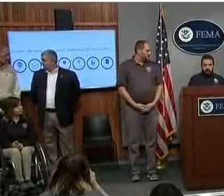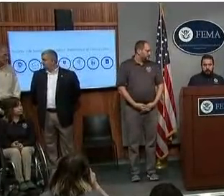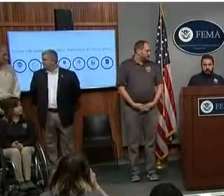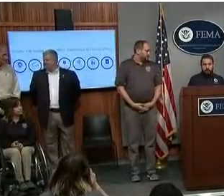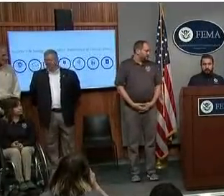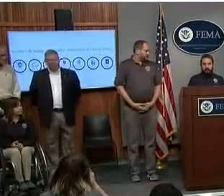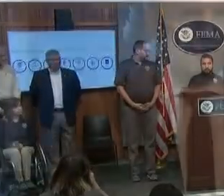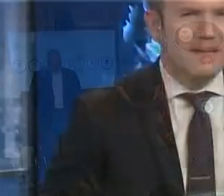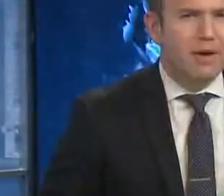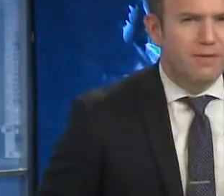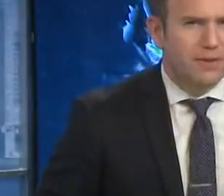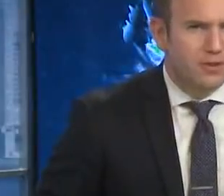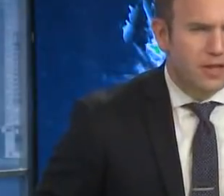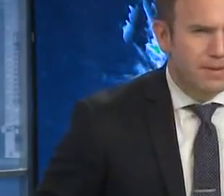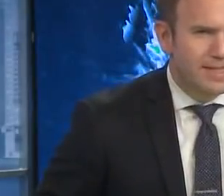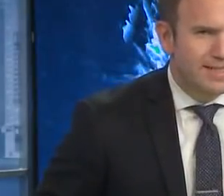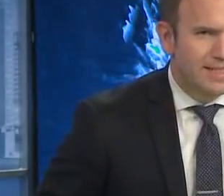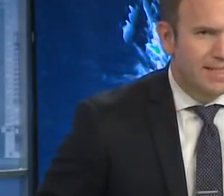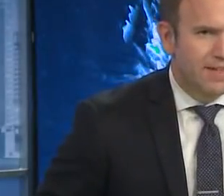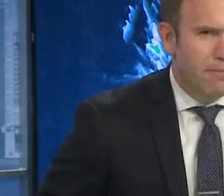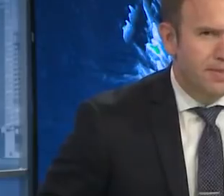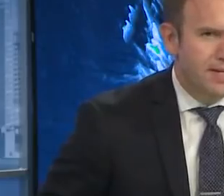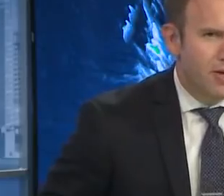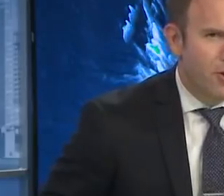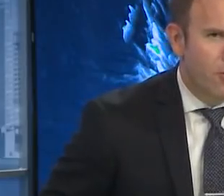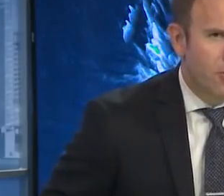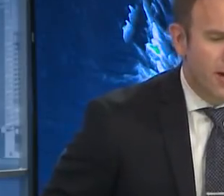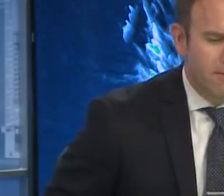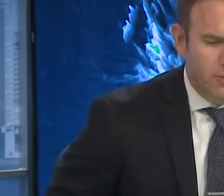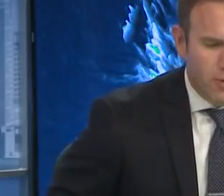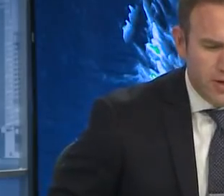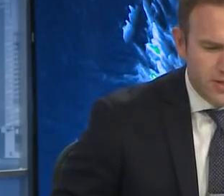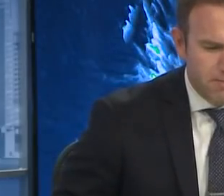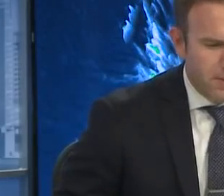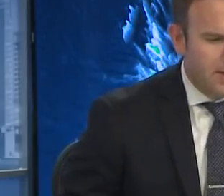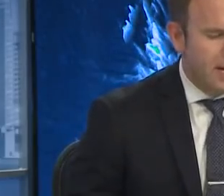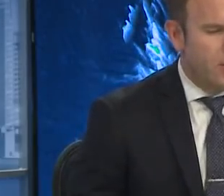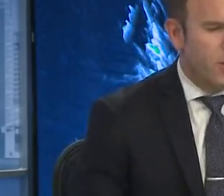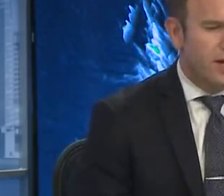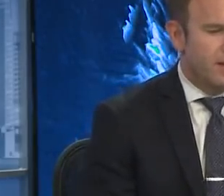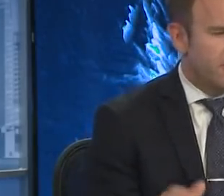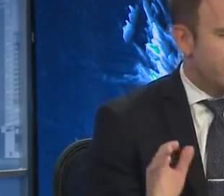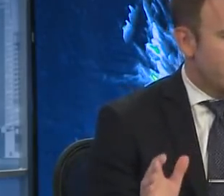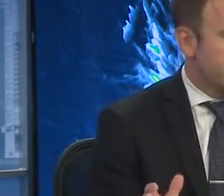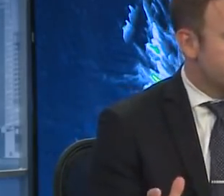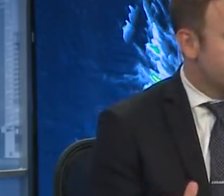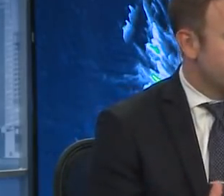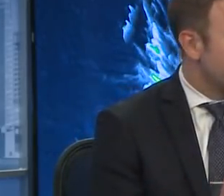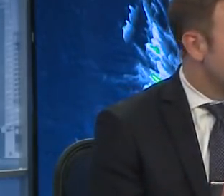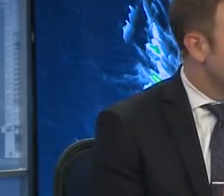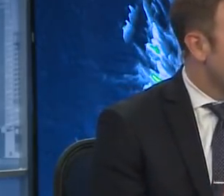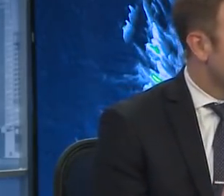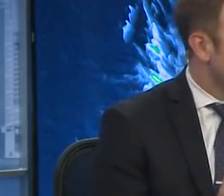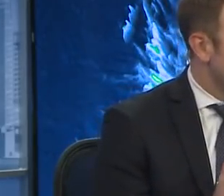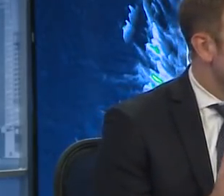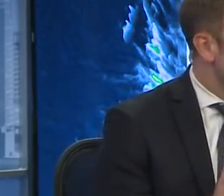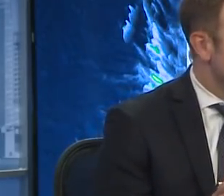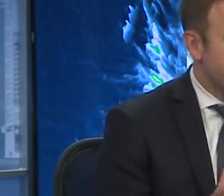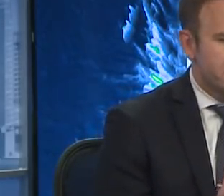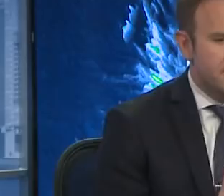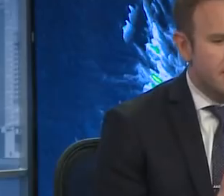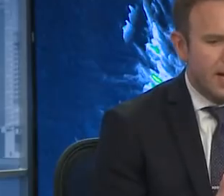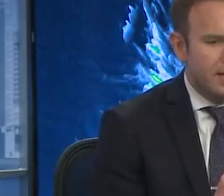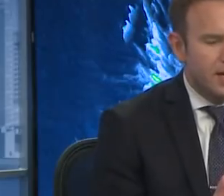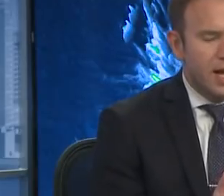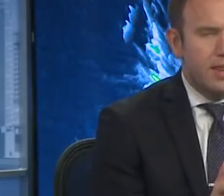You've been listening to FEMA officials up in D.C. giving updates on Hurricane Florence. The big takeaway, I think, right there, and it's something that our own